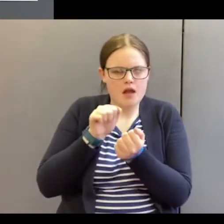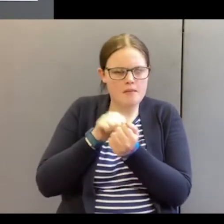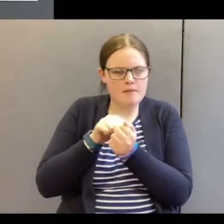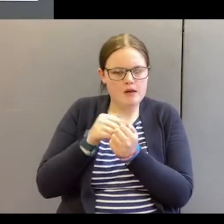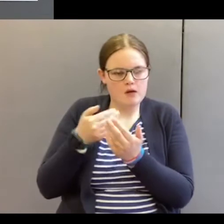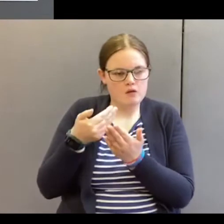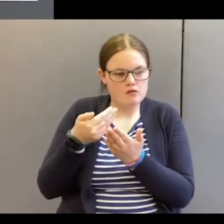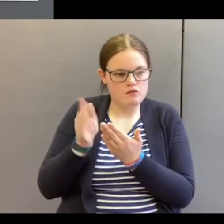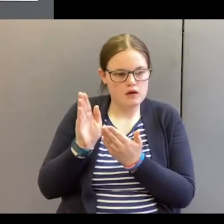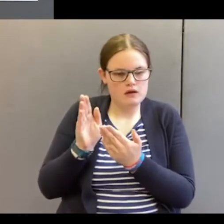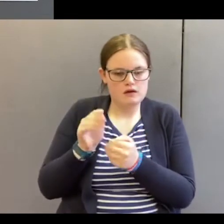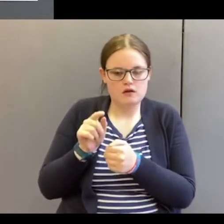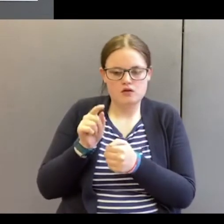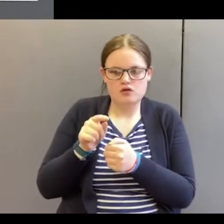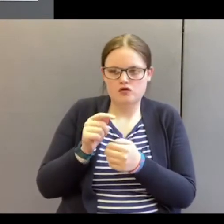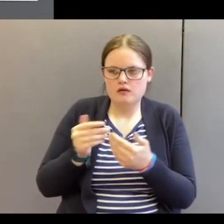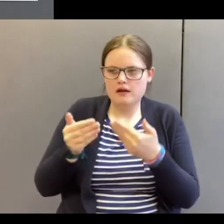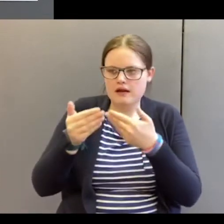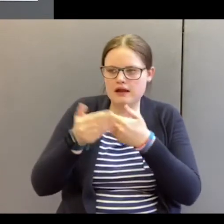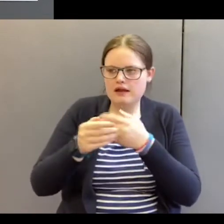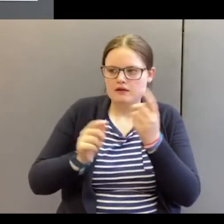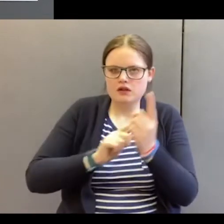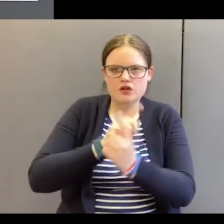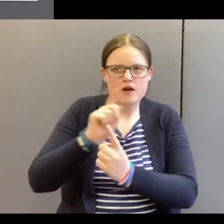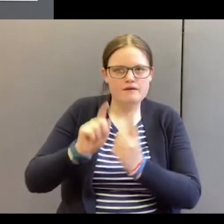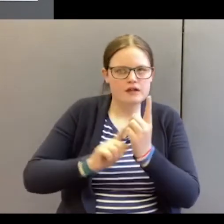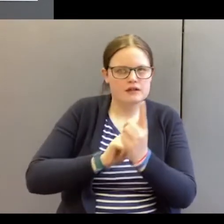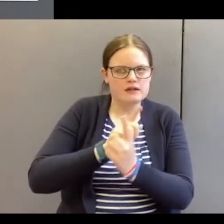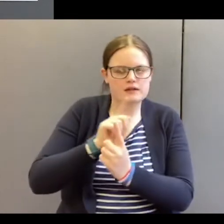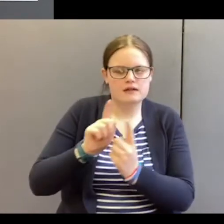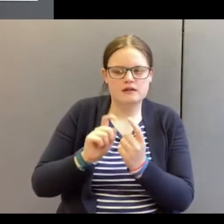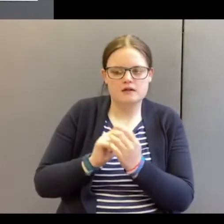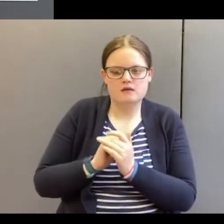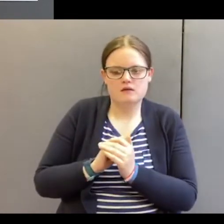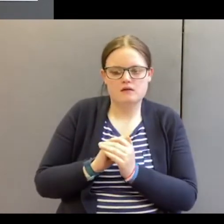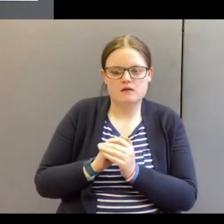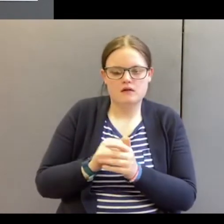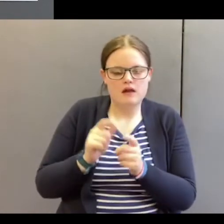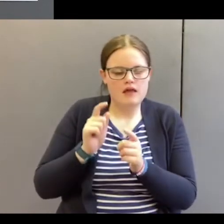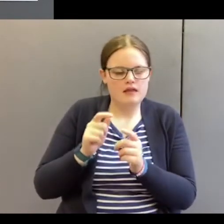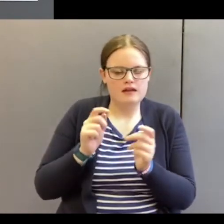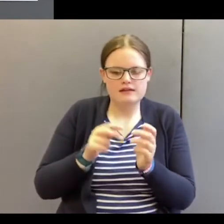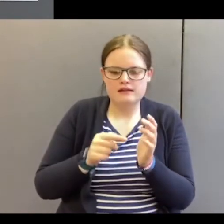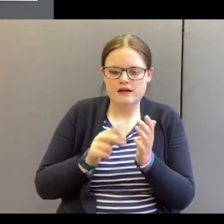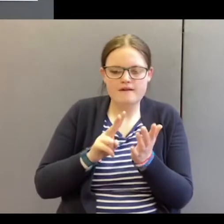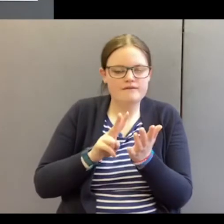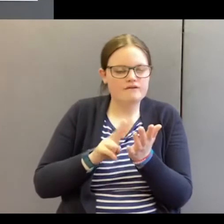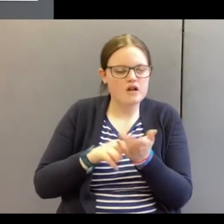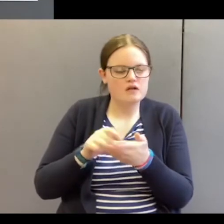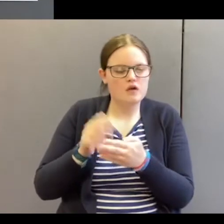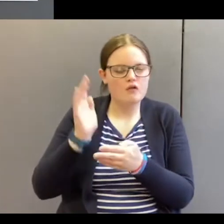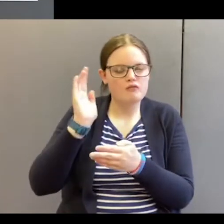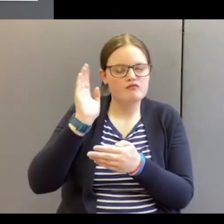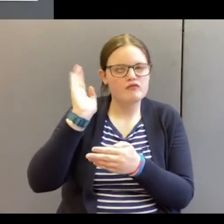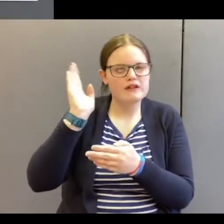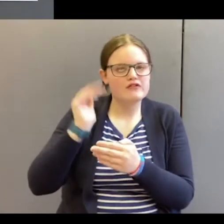going to an evening service. And this was the text of the preacher.